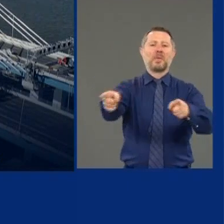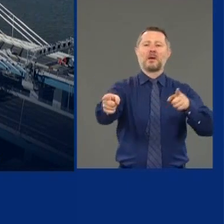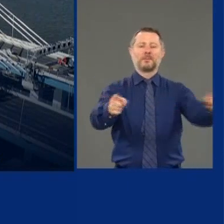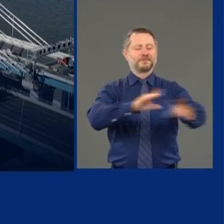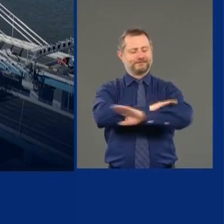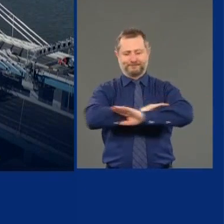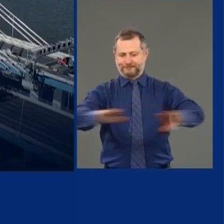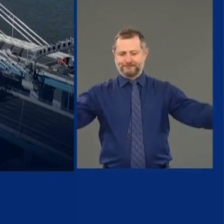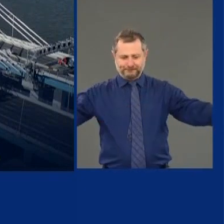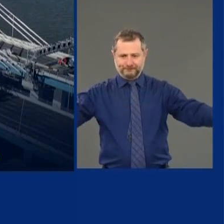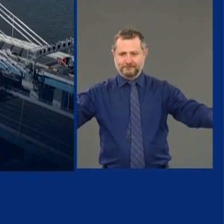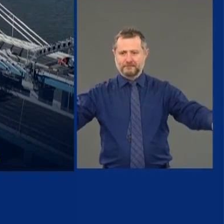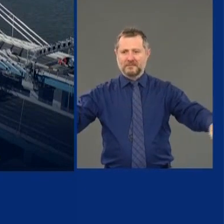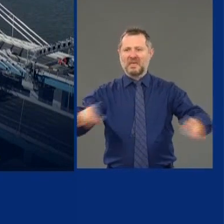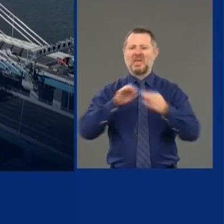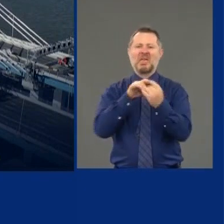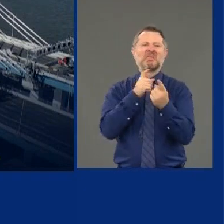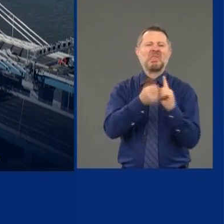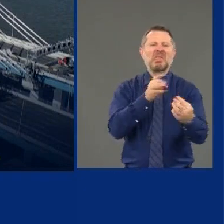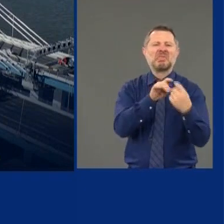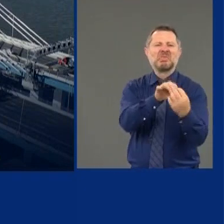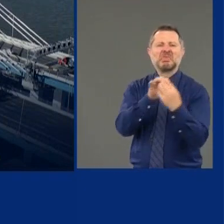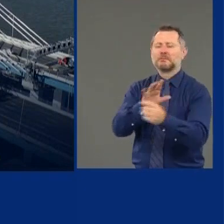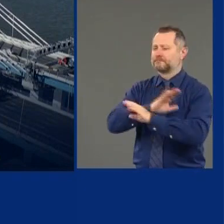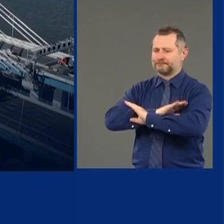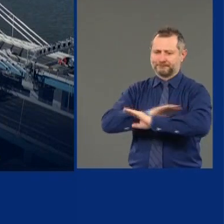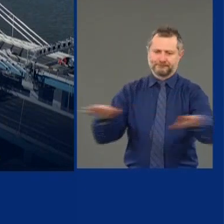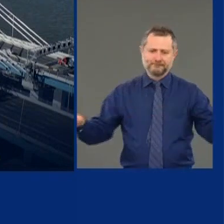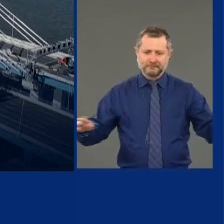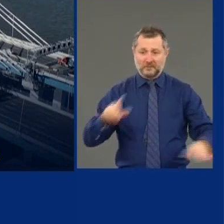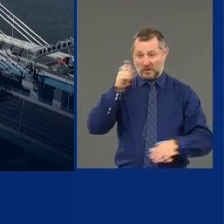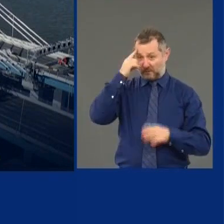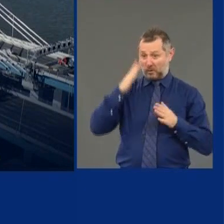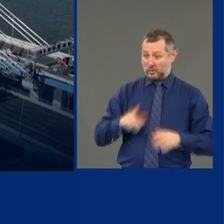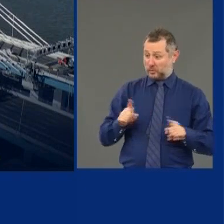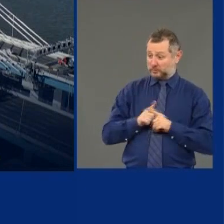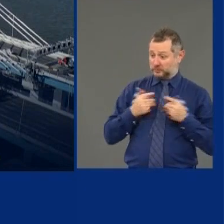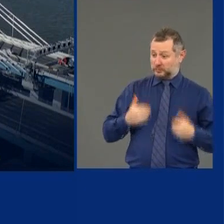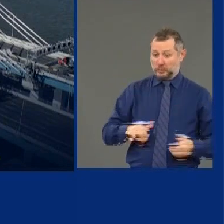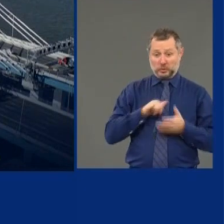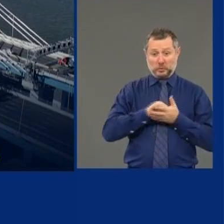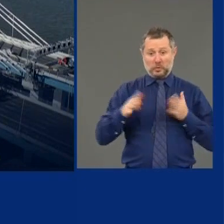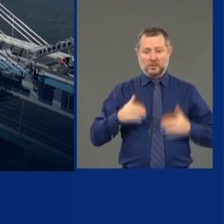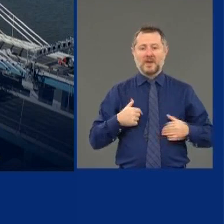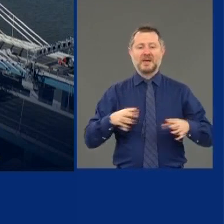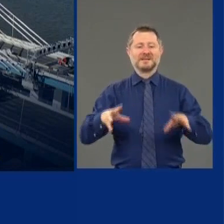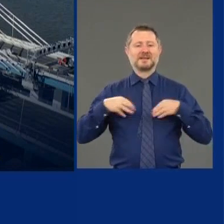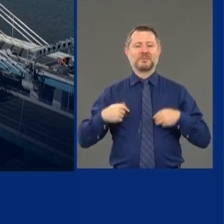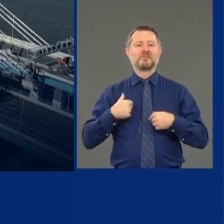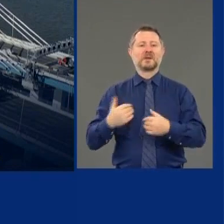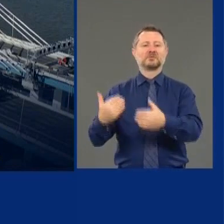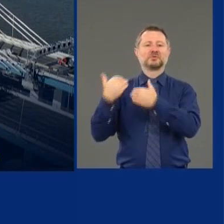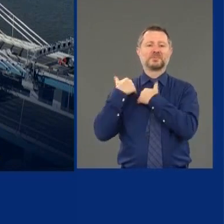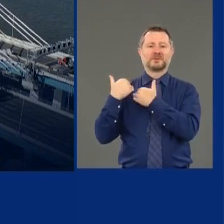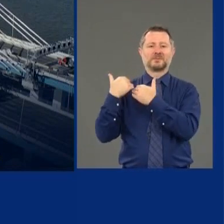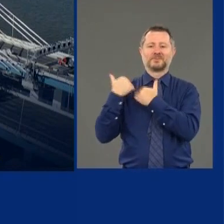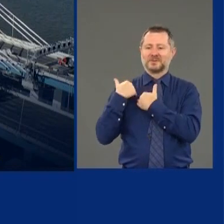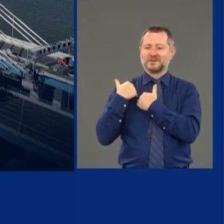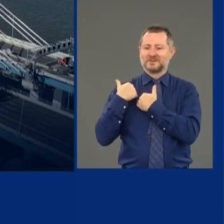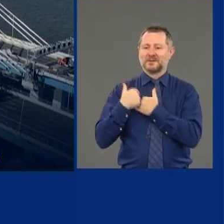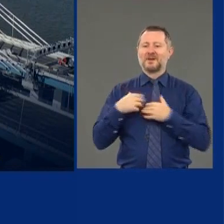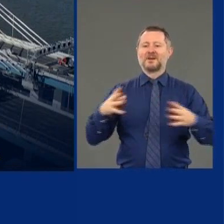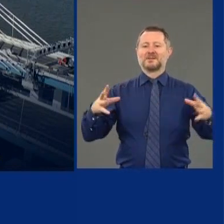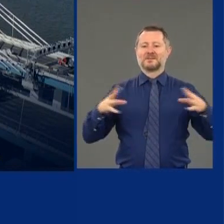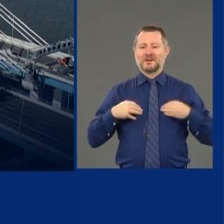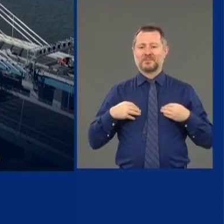into a blame game. You're governor of the state of New York. Take responsibility. Take responsibility for all of it.